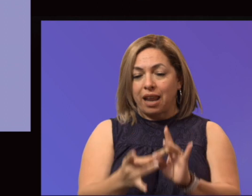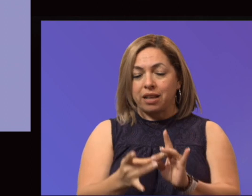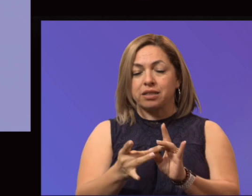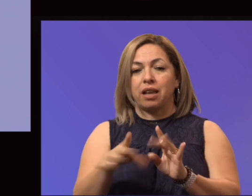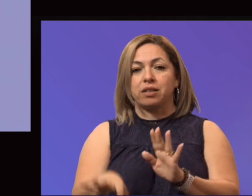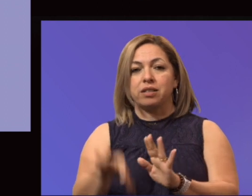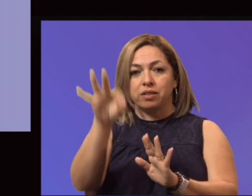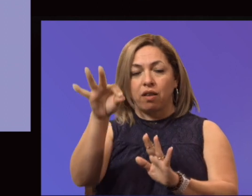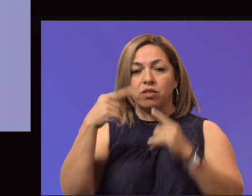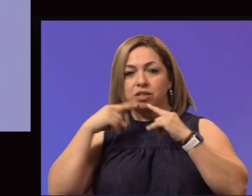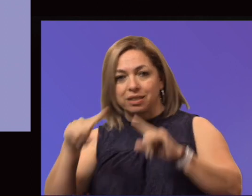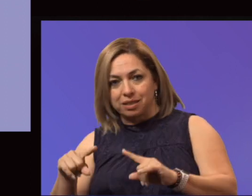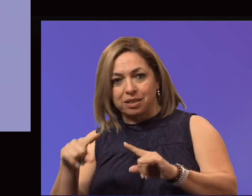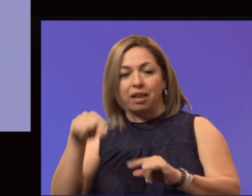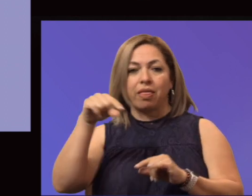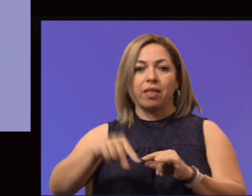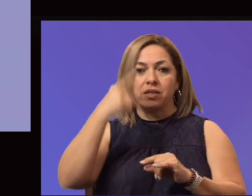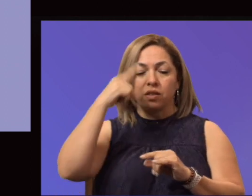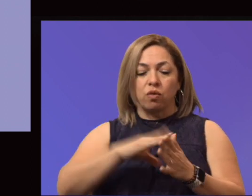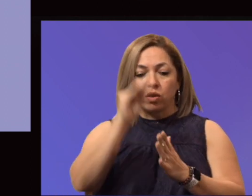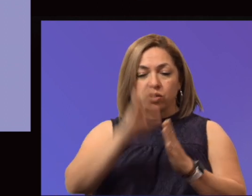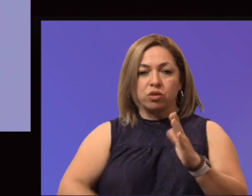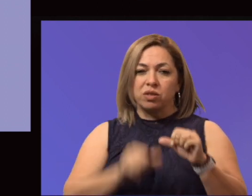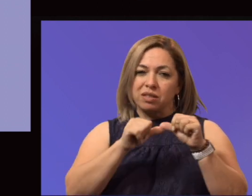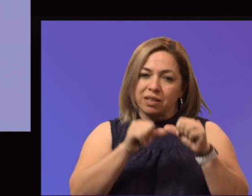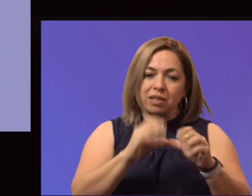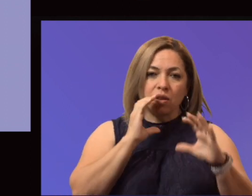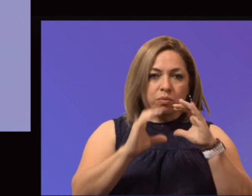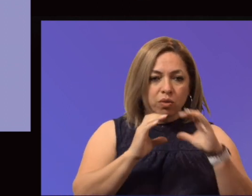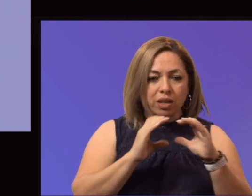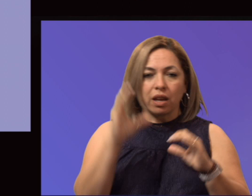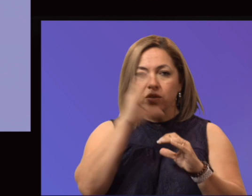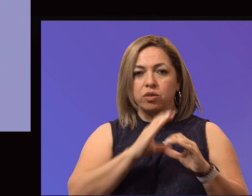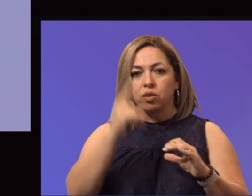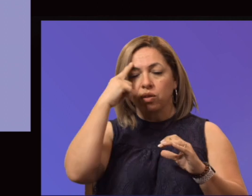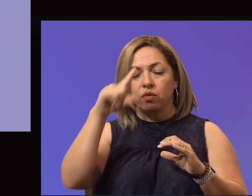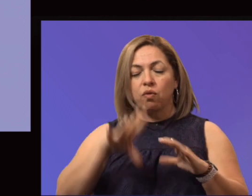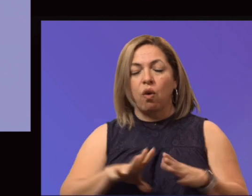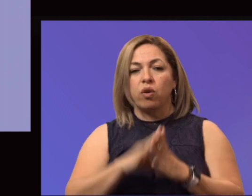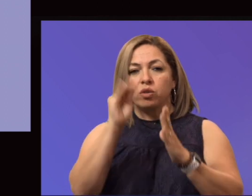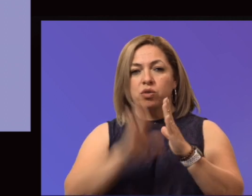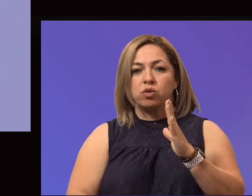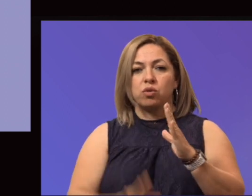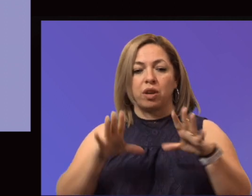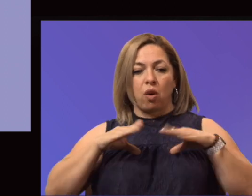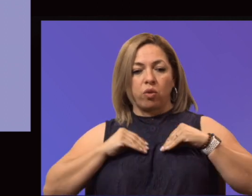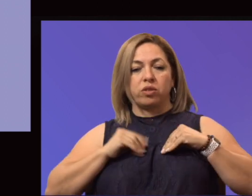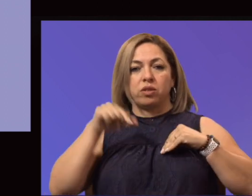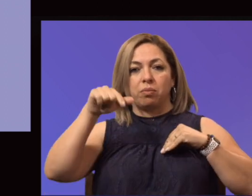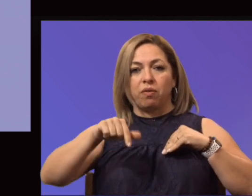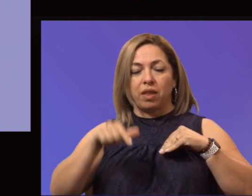improve student success through increased communication and ongoing career exploration towards student ownership of the degree plan process.